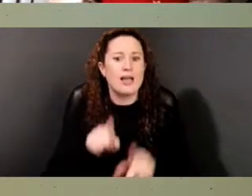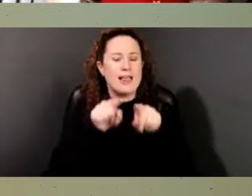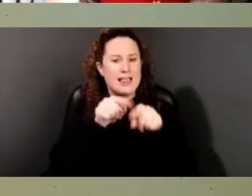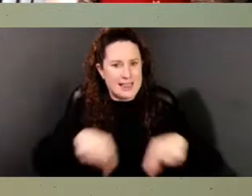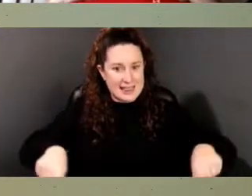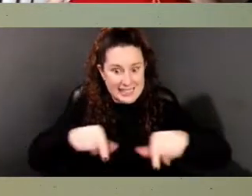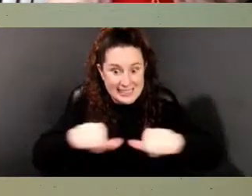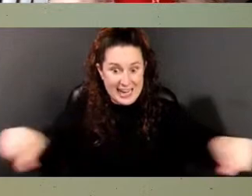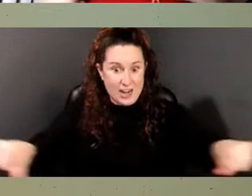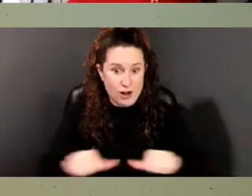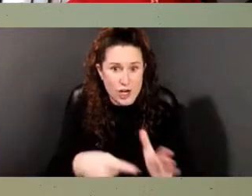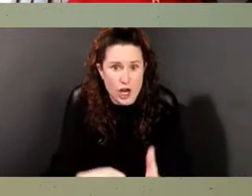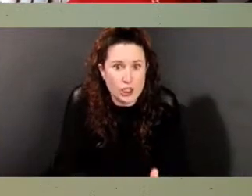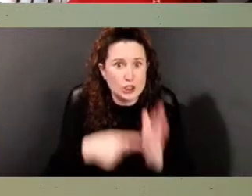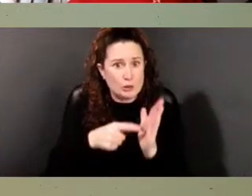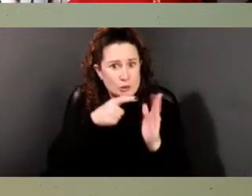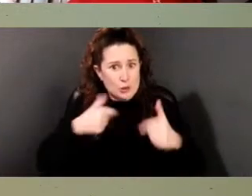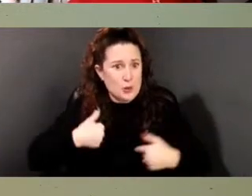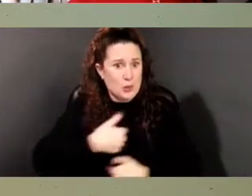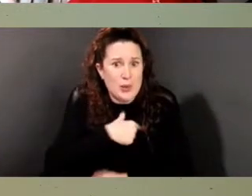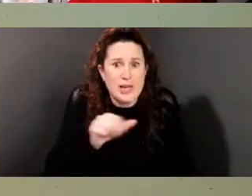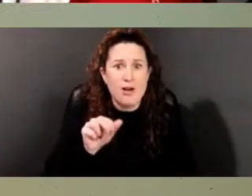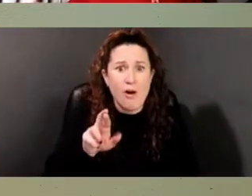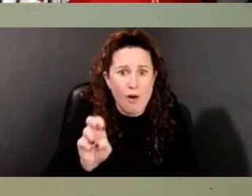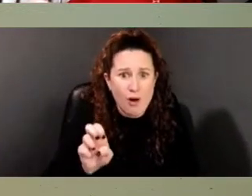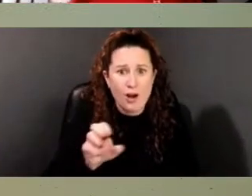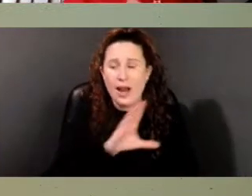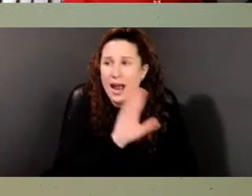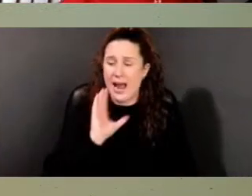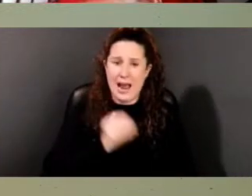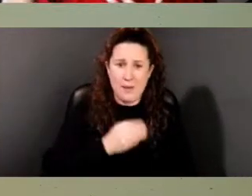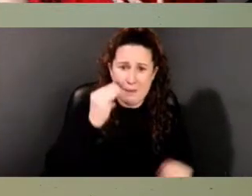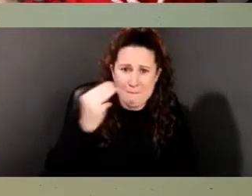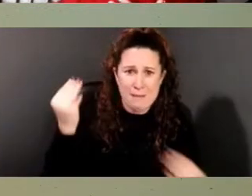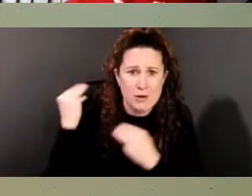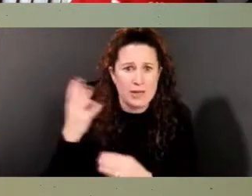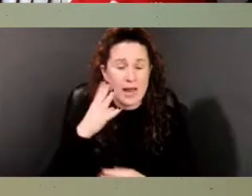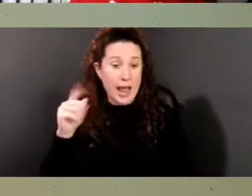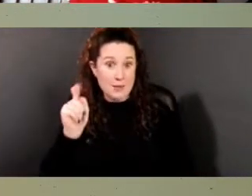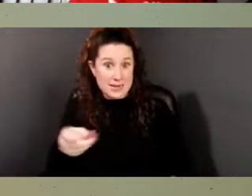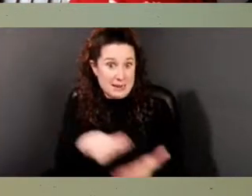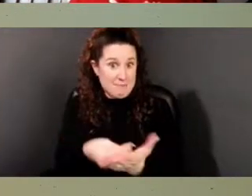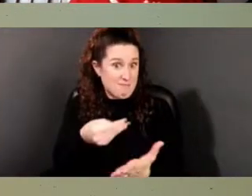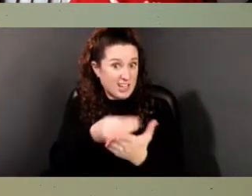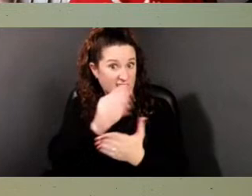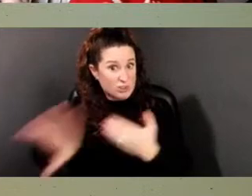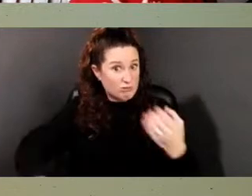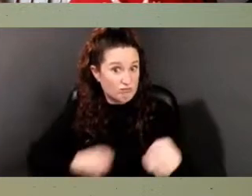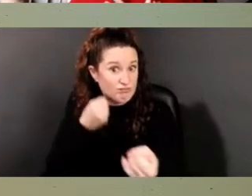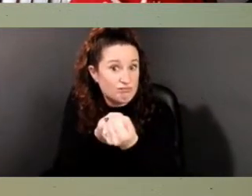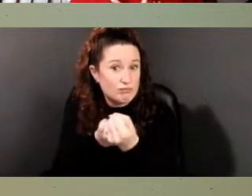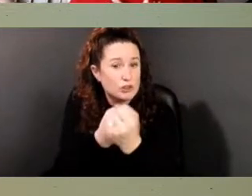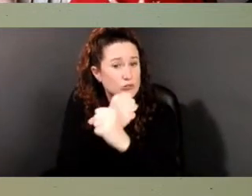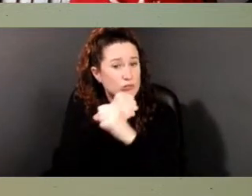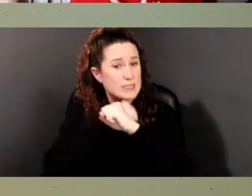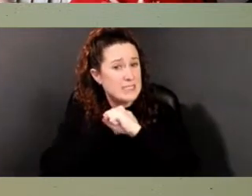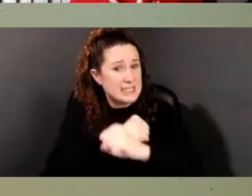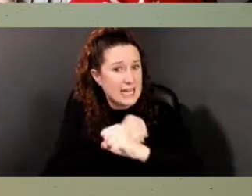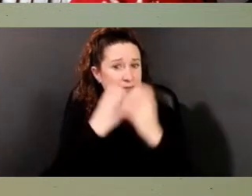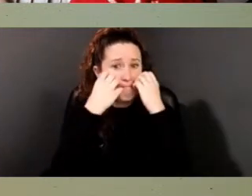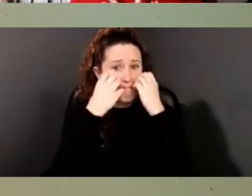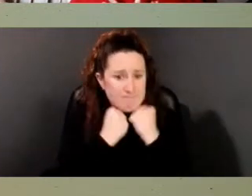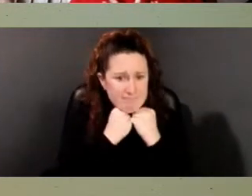and our memory. And we have to throw money behind it to protect them in very similar ways that we protected these rural garden